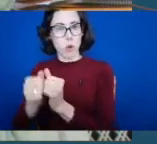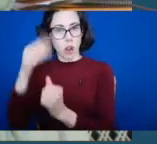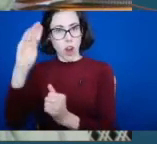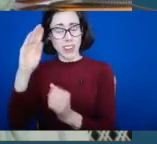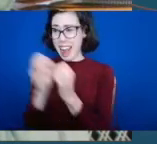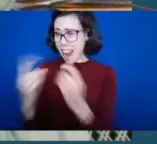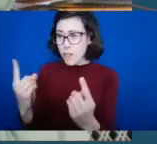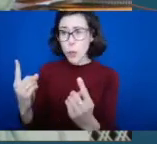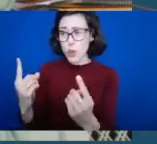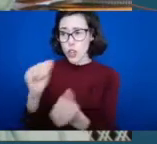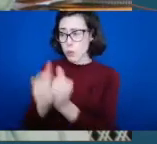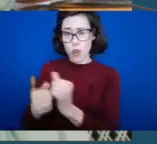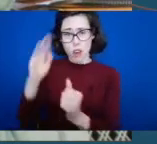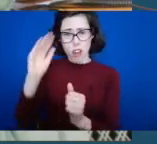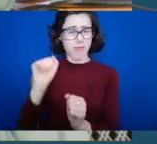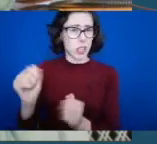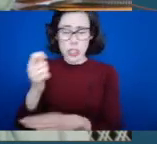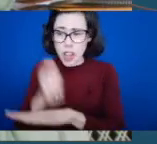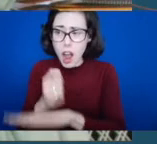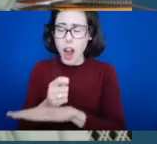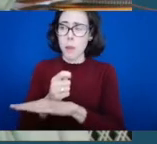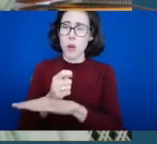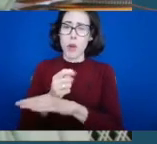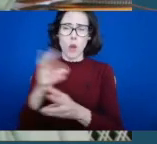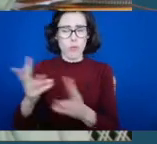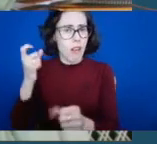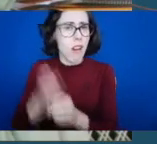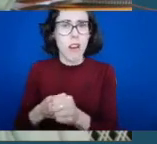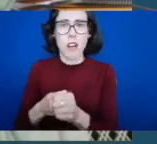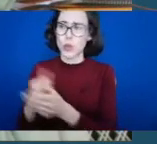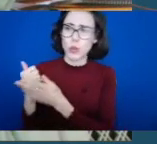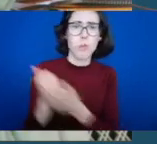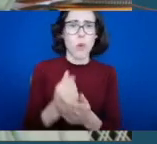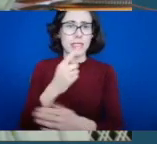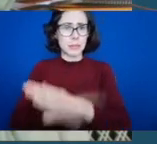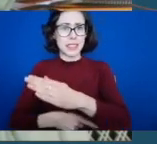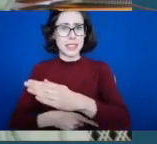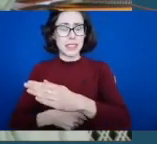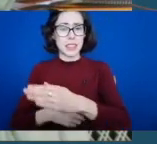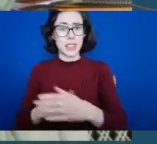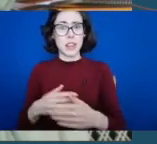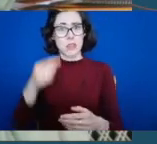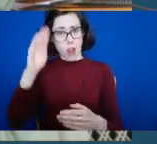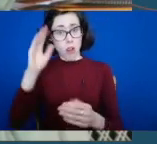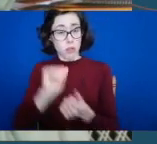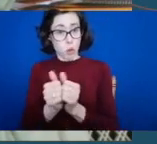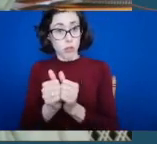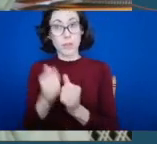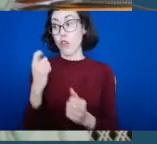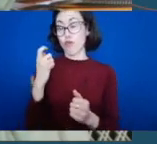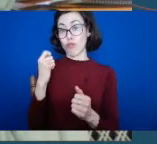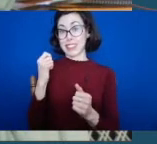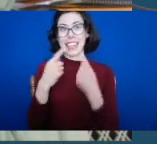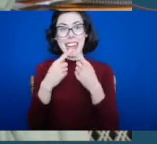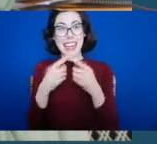dedication that they give in supporting people with disabilities in Irish sport. And just to say as well, we recently announced a new round of sports capital